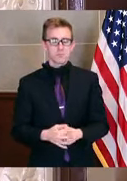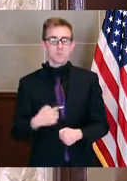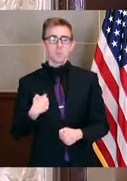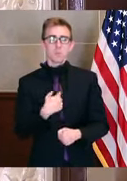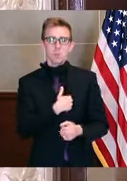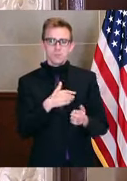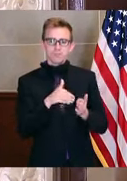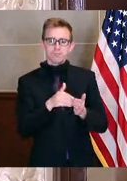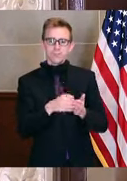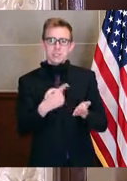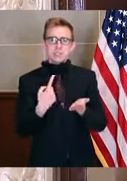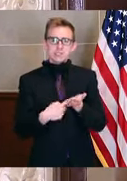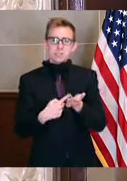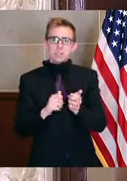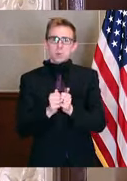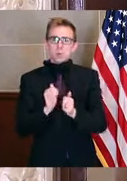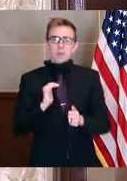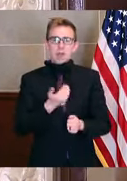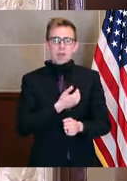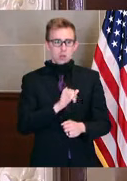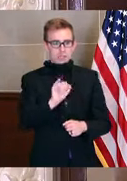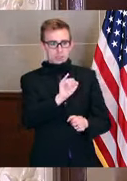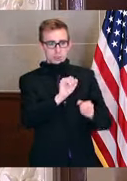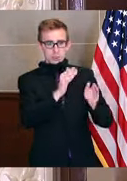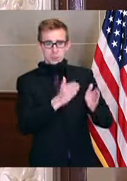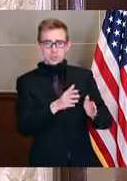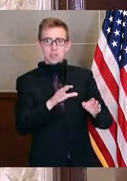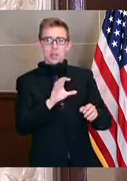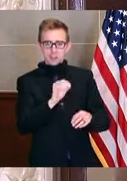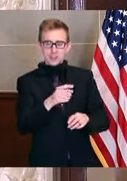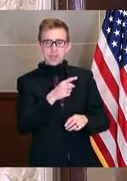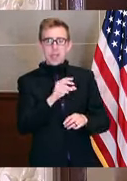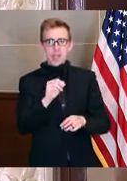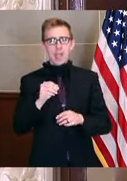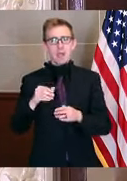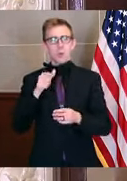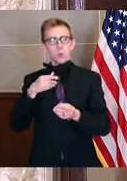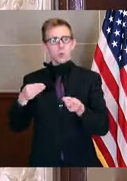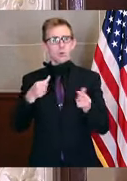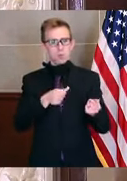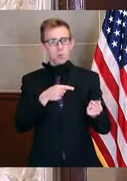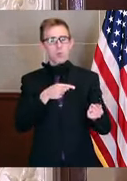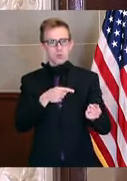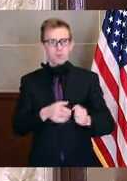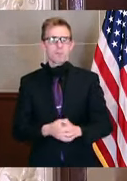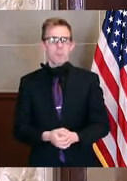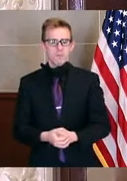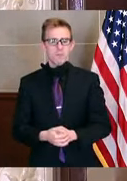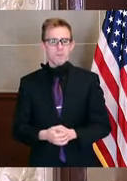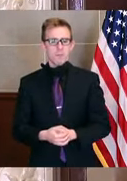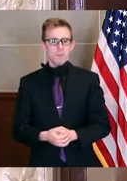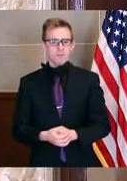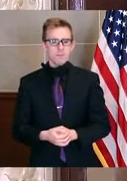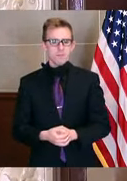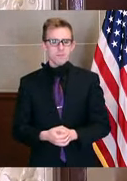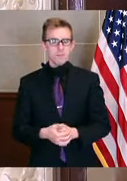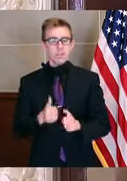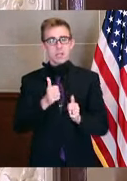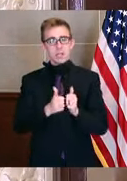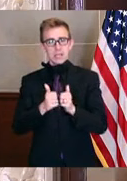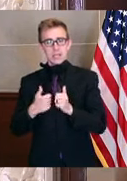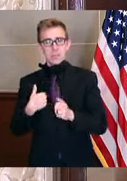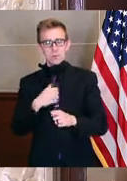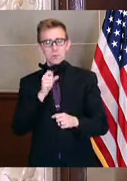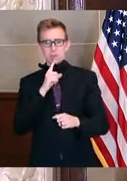regular discussions with our insurers and fellow regulators nationally and share information with each in a real